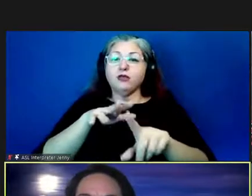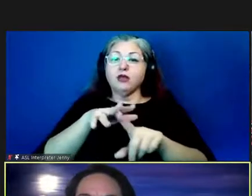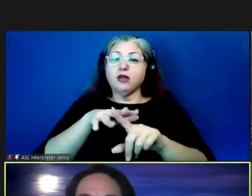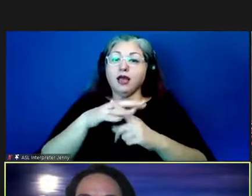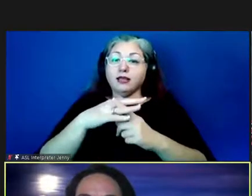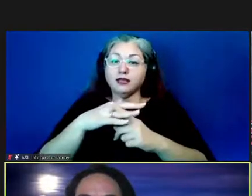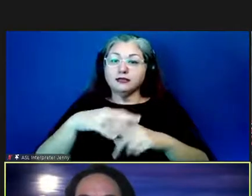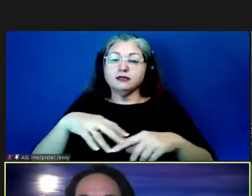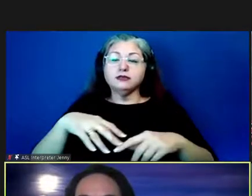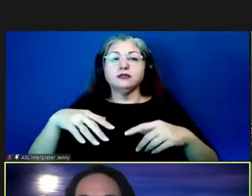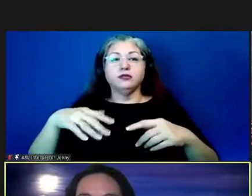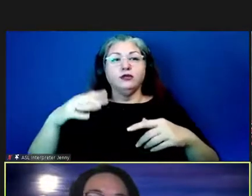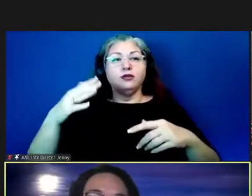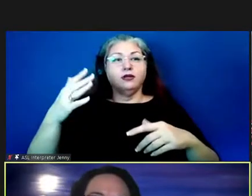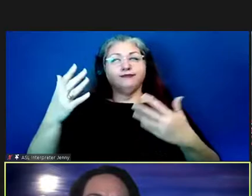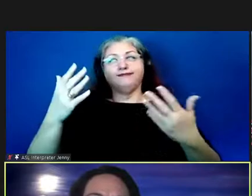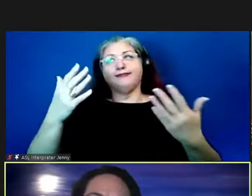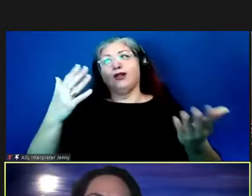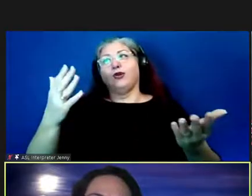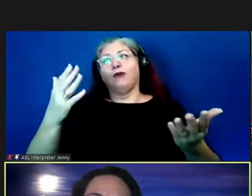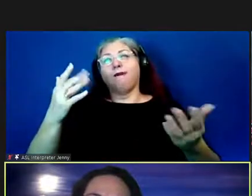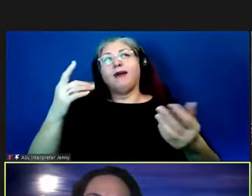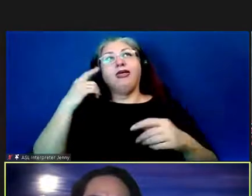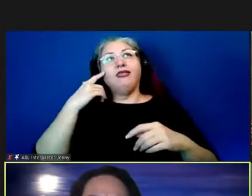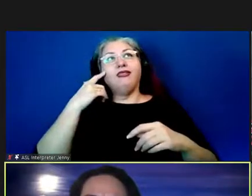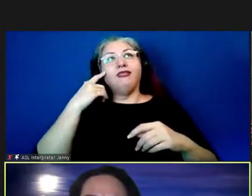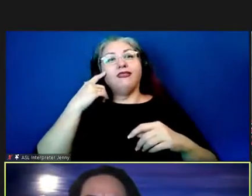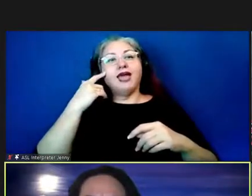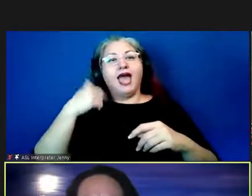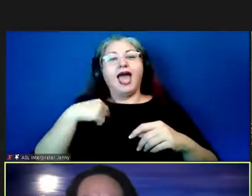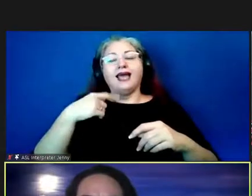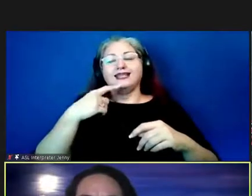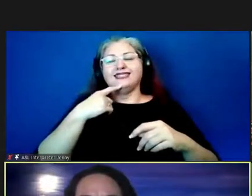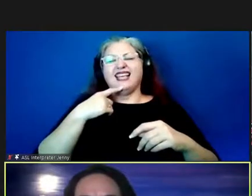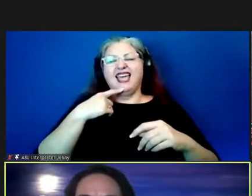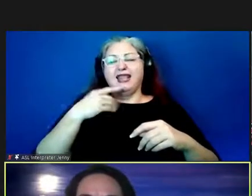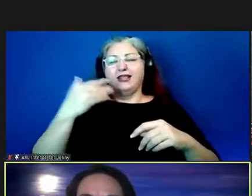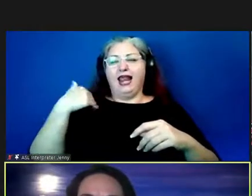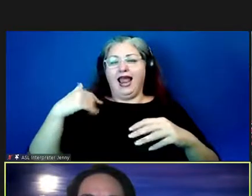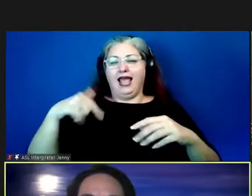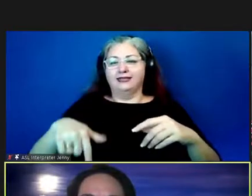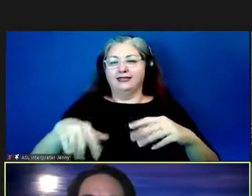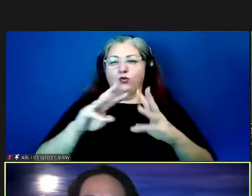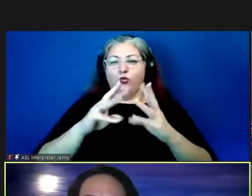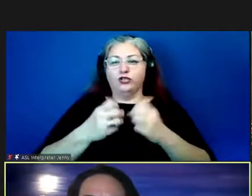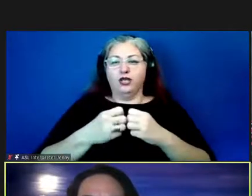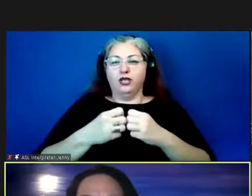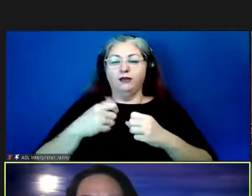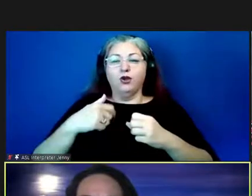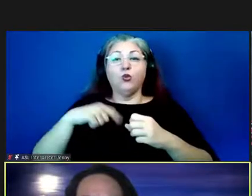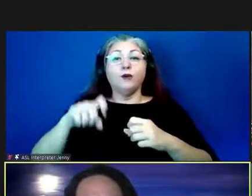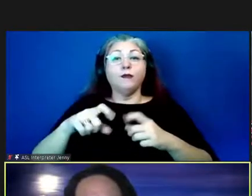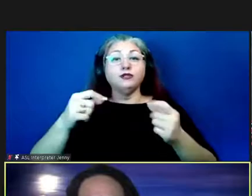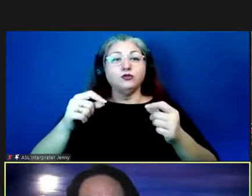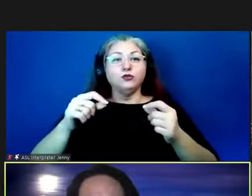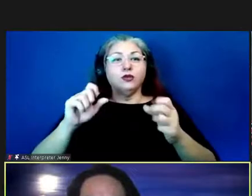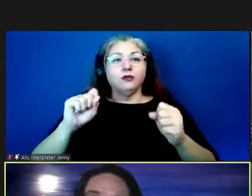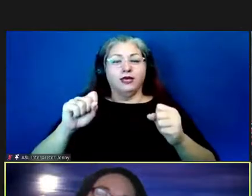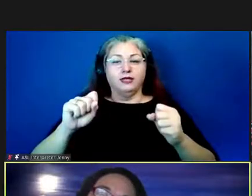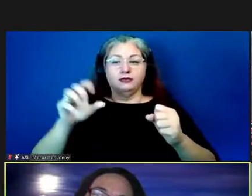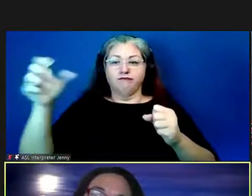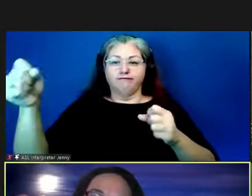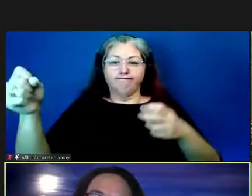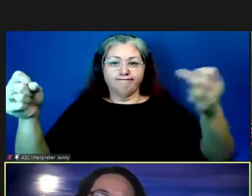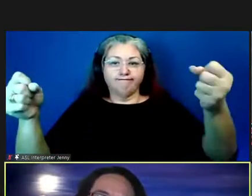i don't know i think that i said this in the last one that i think that what we have to do is we have to bring together